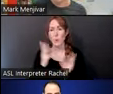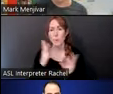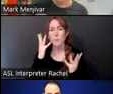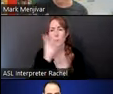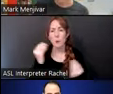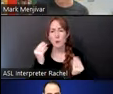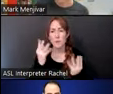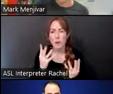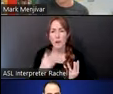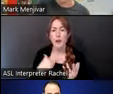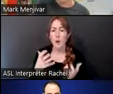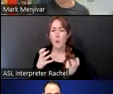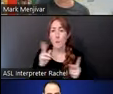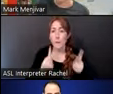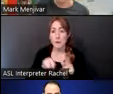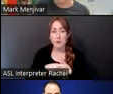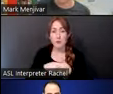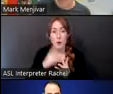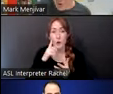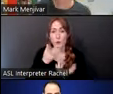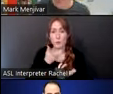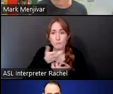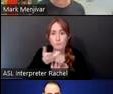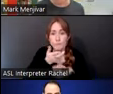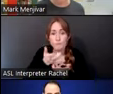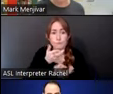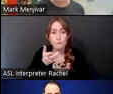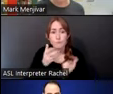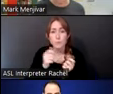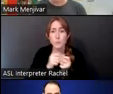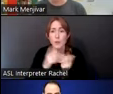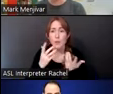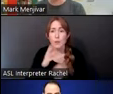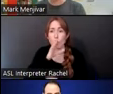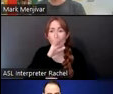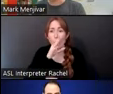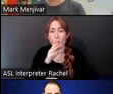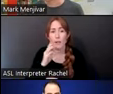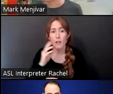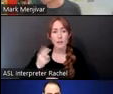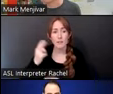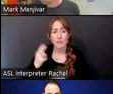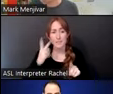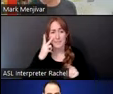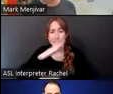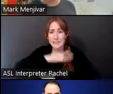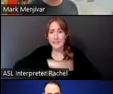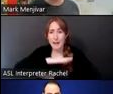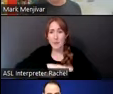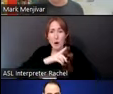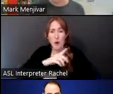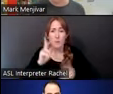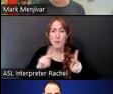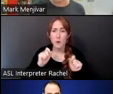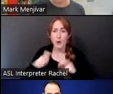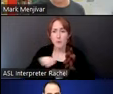engage with the oral history, which you can see there's a dining room table put in the back and on the tabletop, people can engage with the book. But for me, one of the most